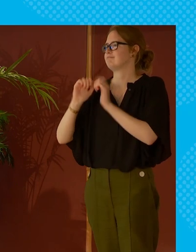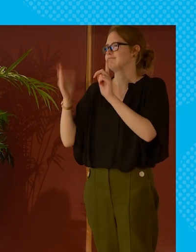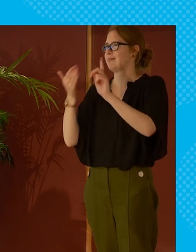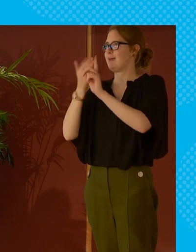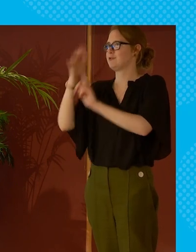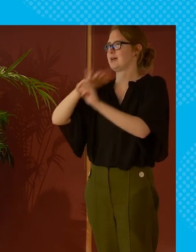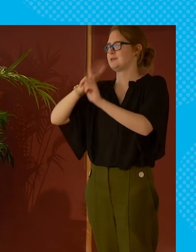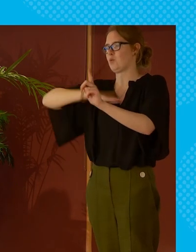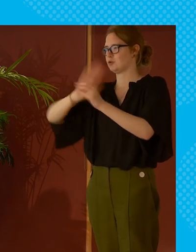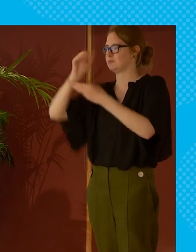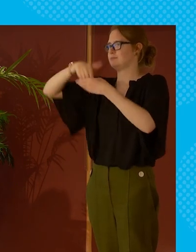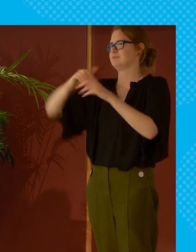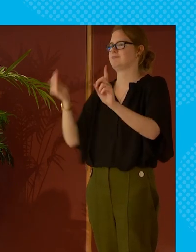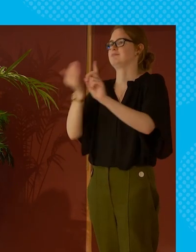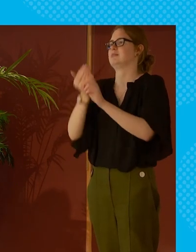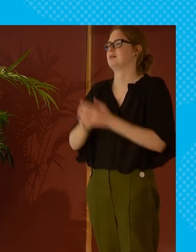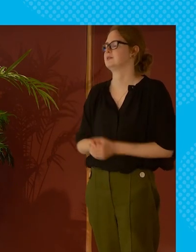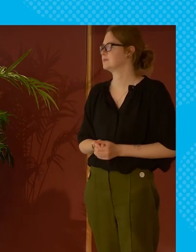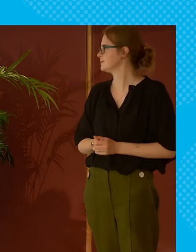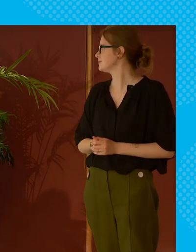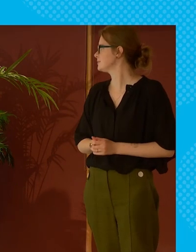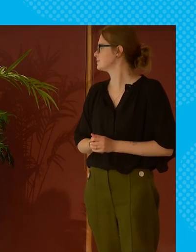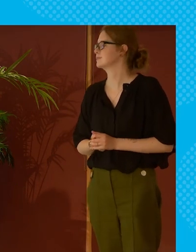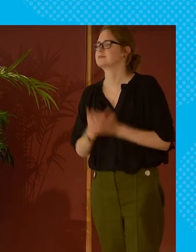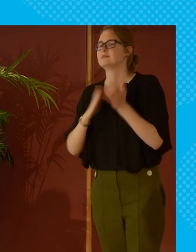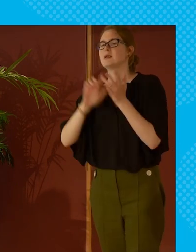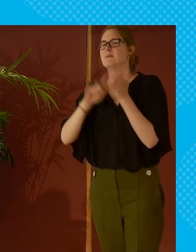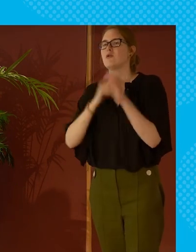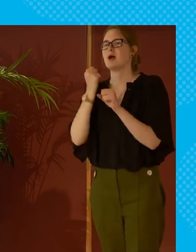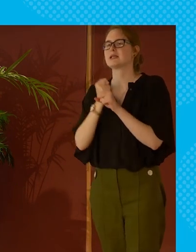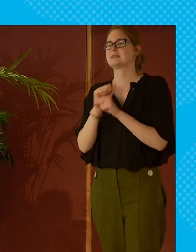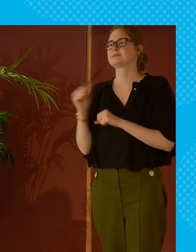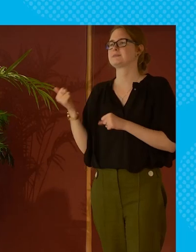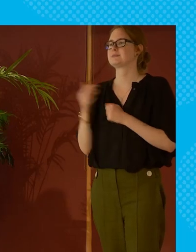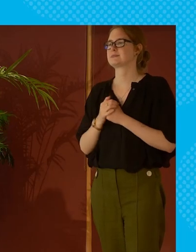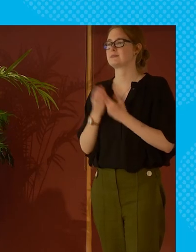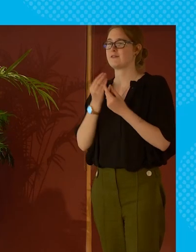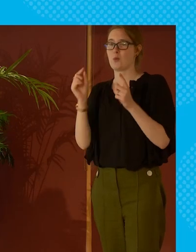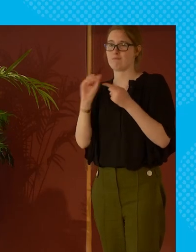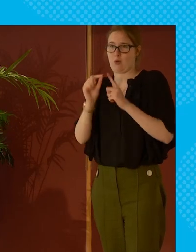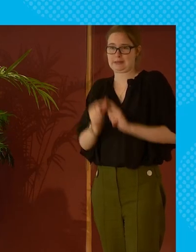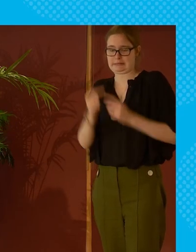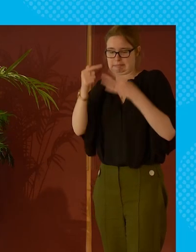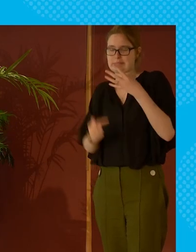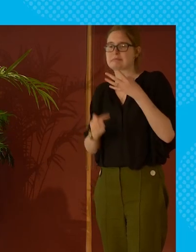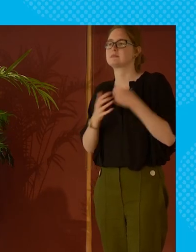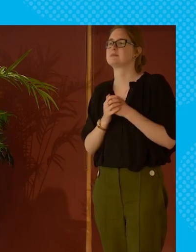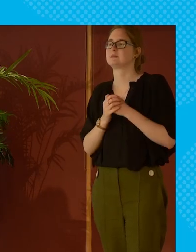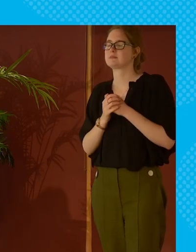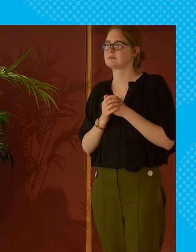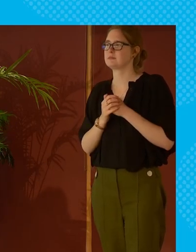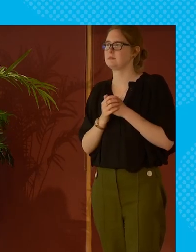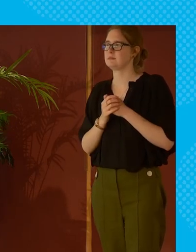type of society we want to live in thank you um a few points i suppose i would just like to